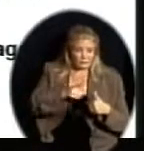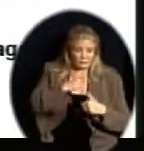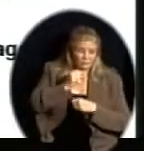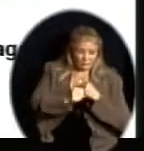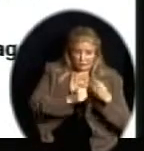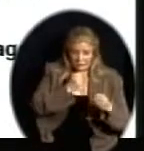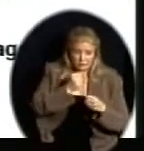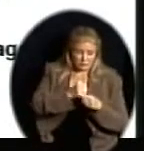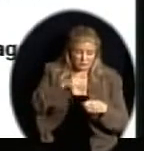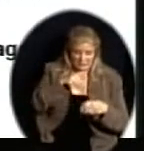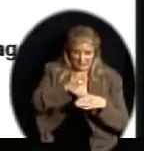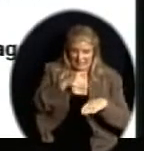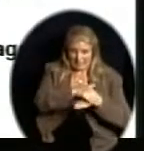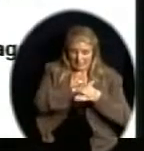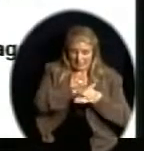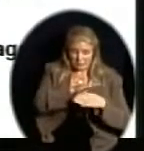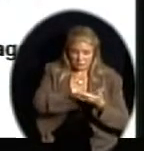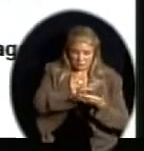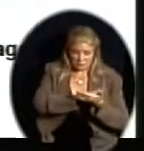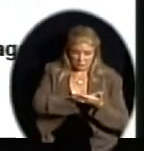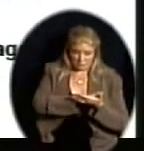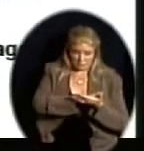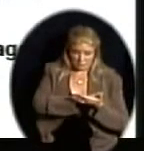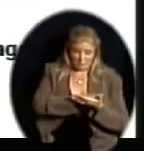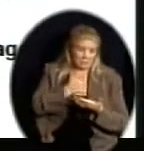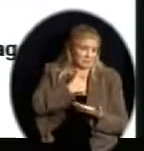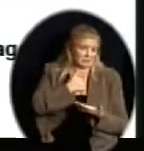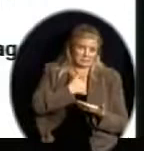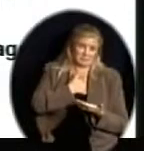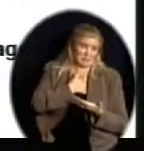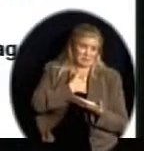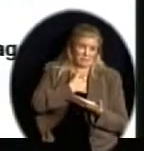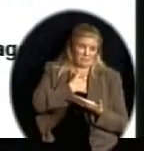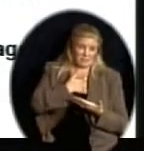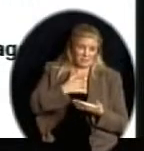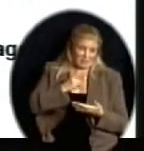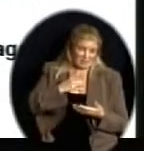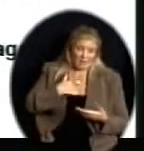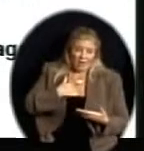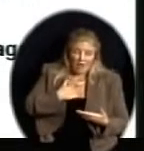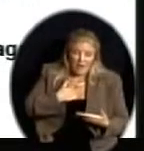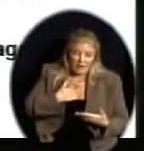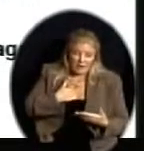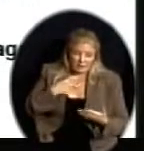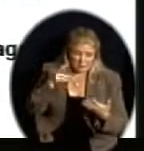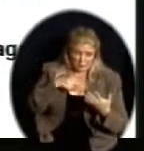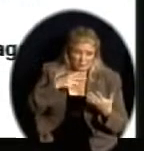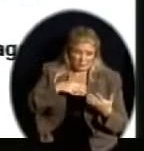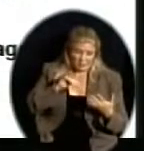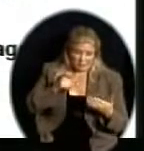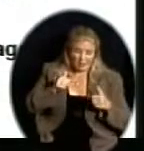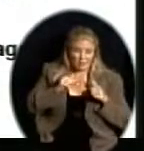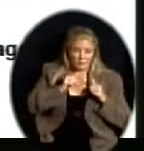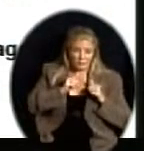count it as success if I had progressed that far in a new language in just 12 months. She is reading at her first grade level.